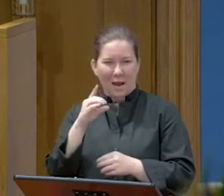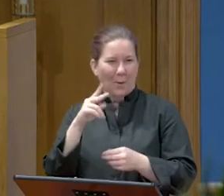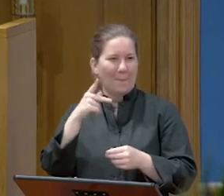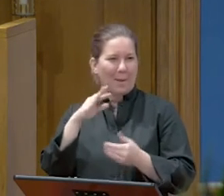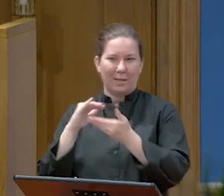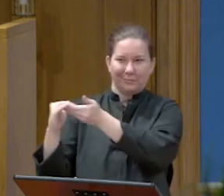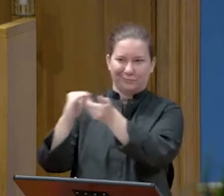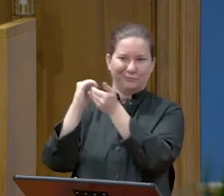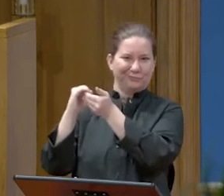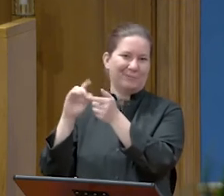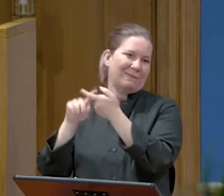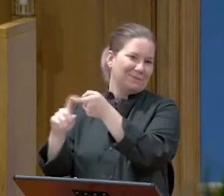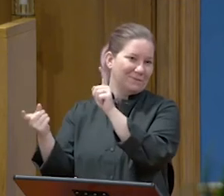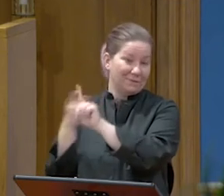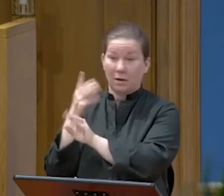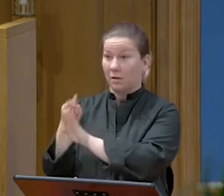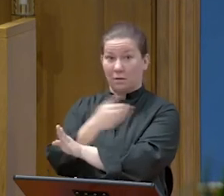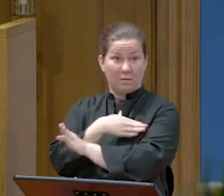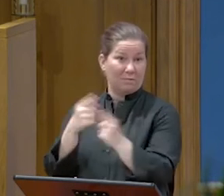Before this, they had been enemies.